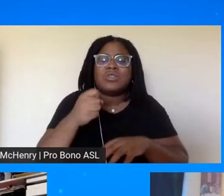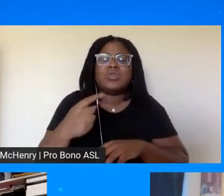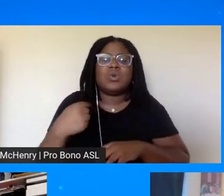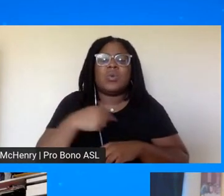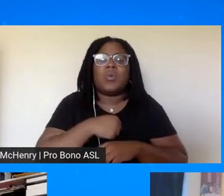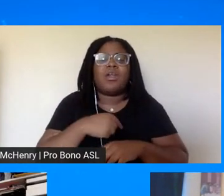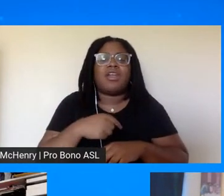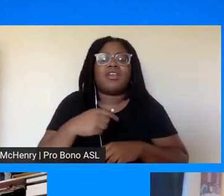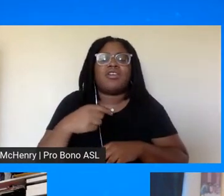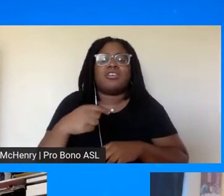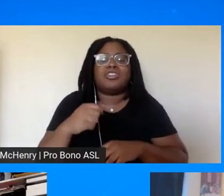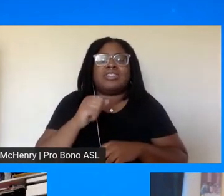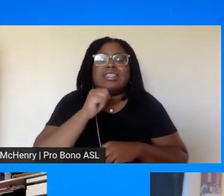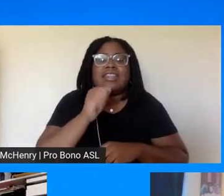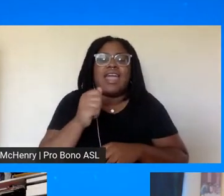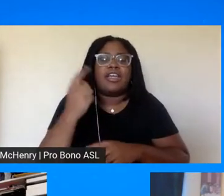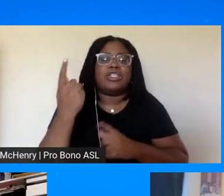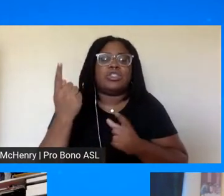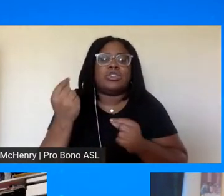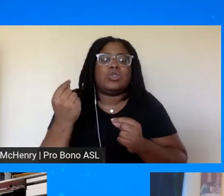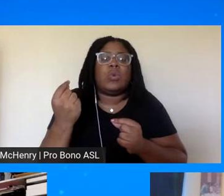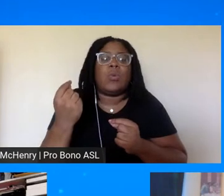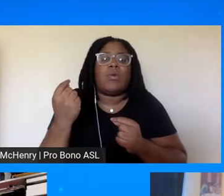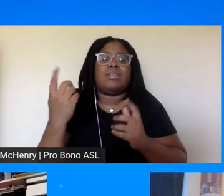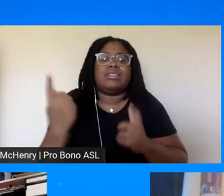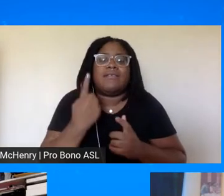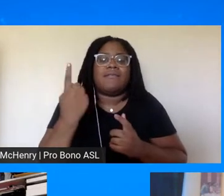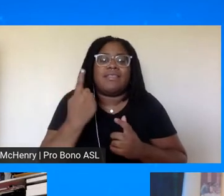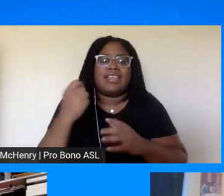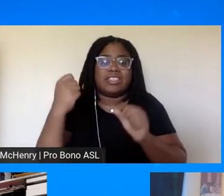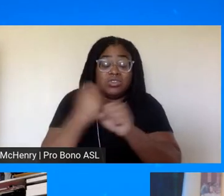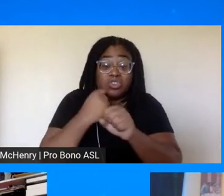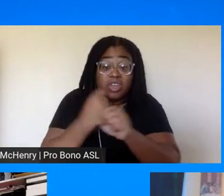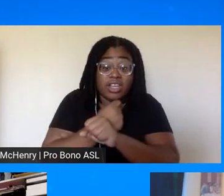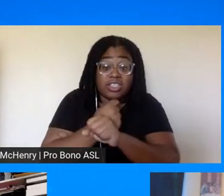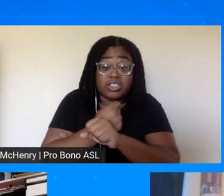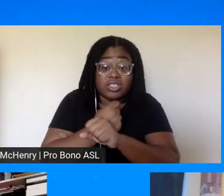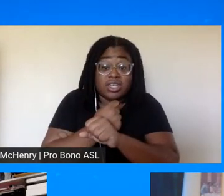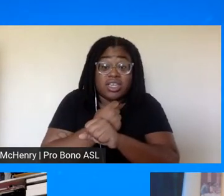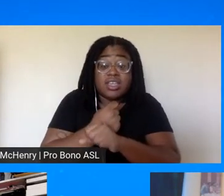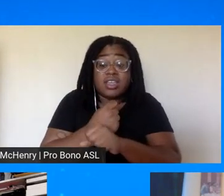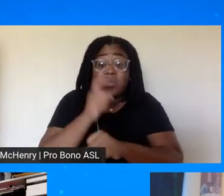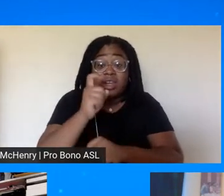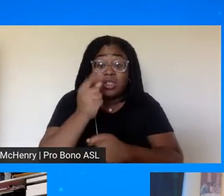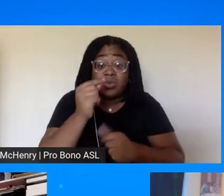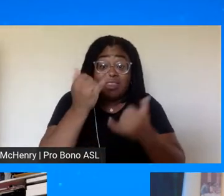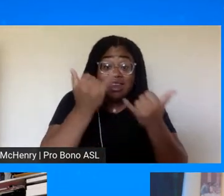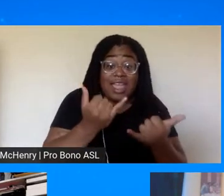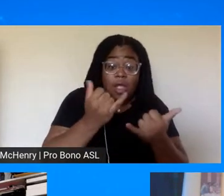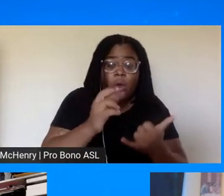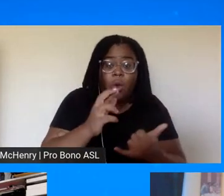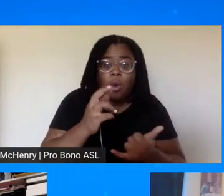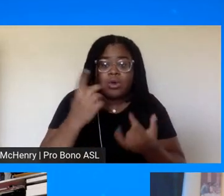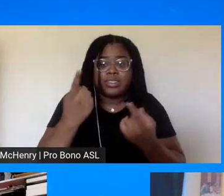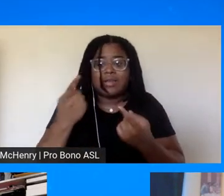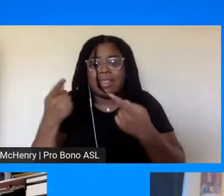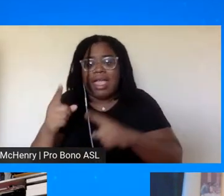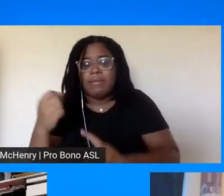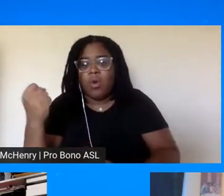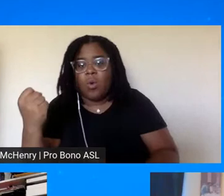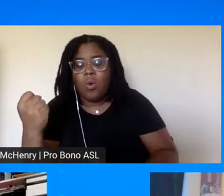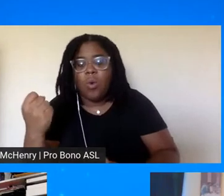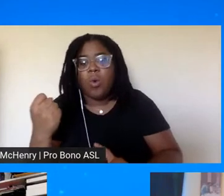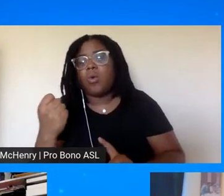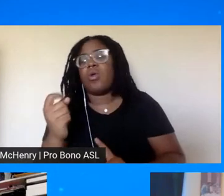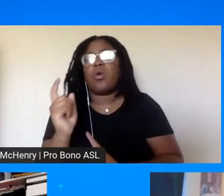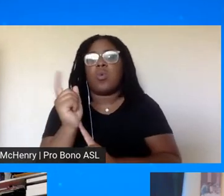but there's a strategy to it. So do we really need to do this right now? Or do we need this to happen right now? Hold up on this and